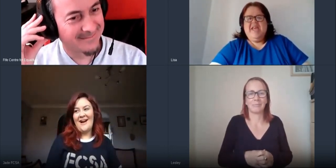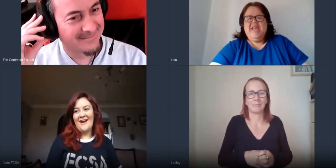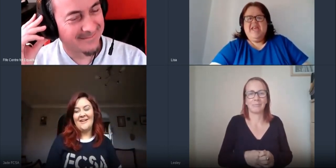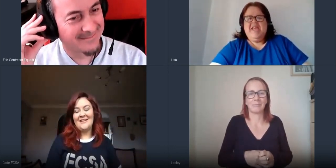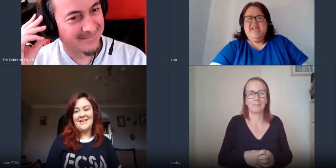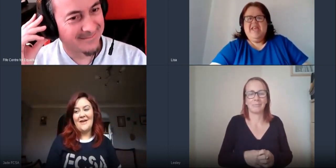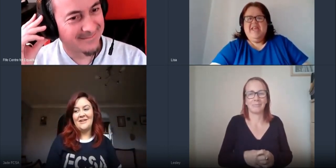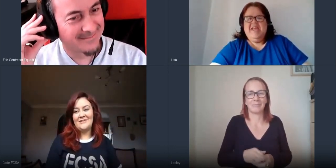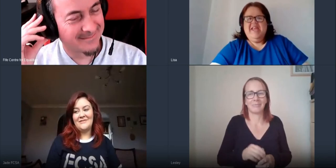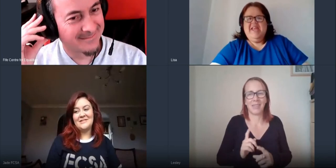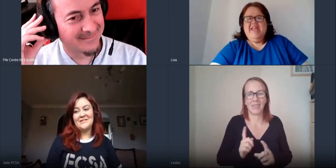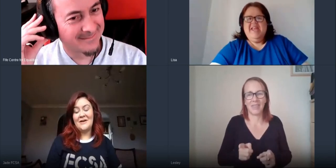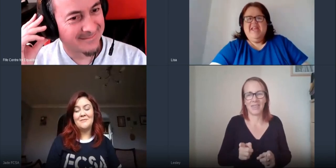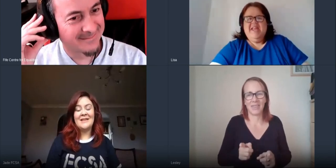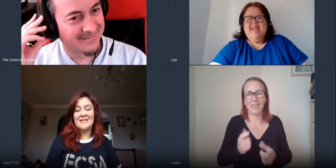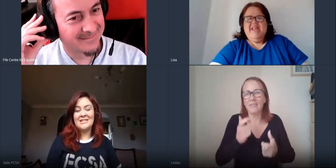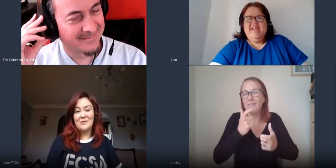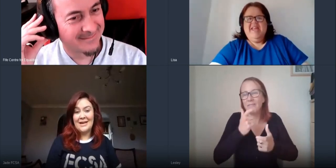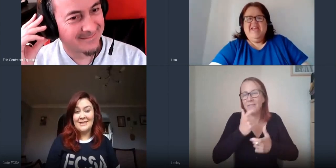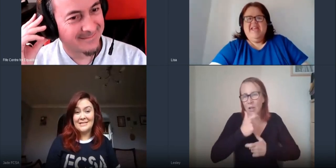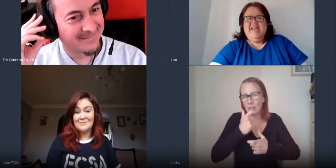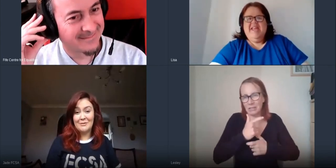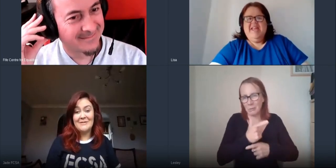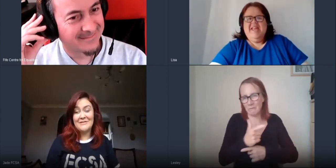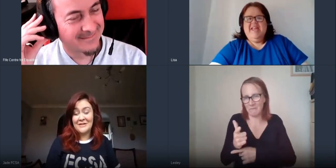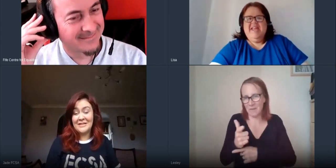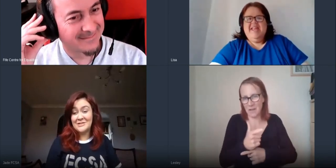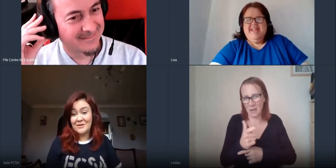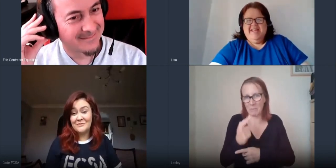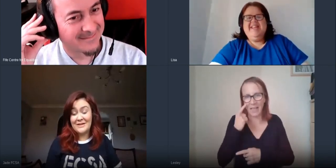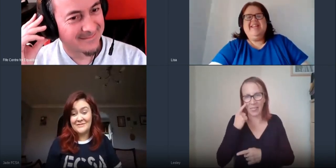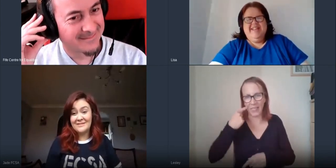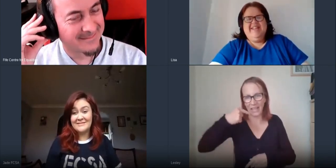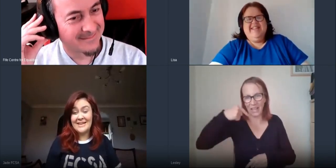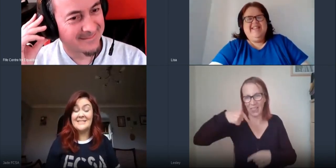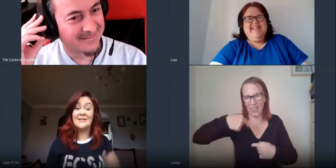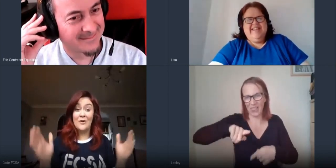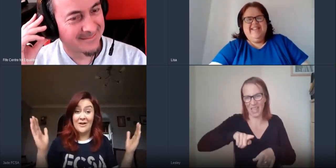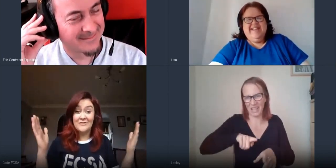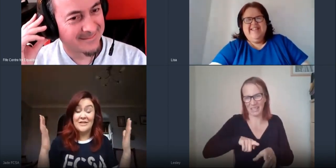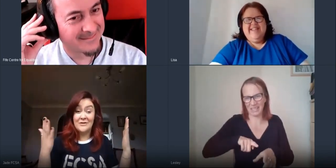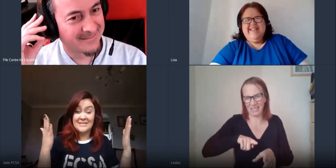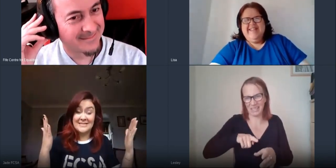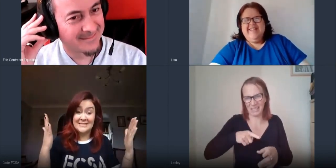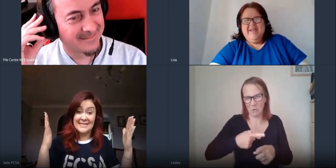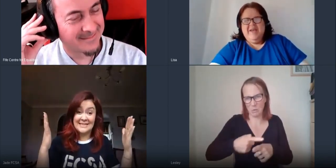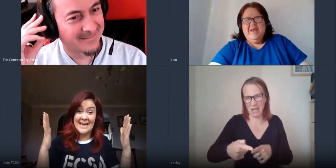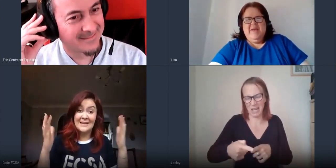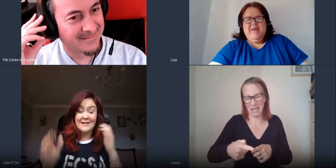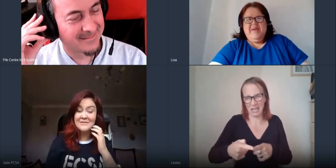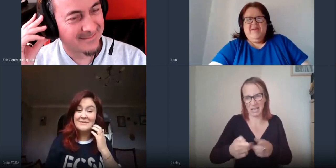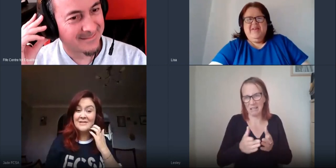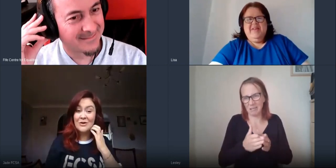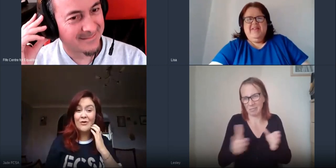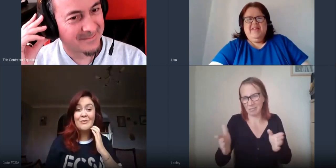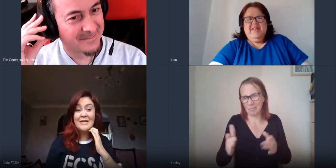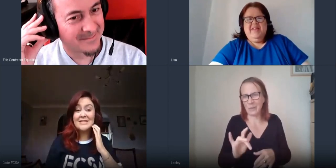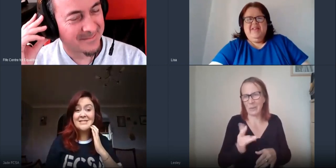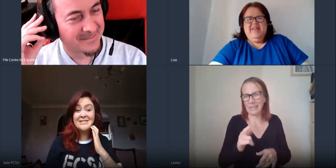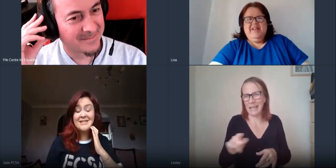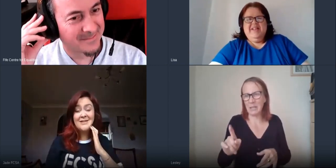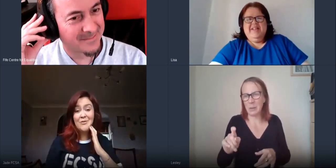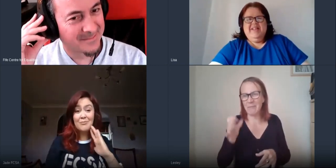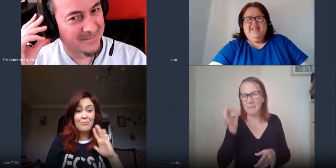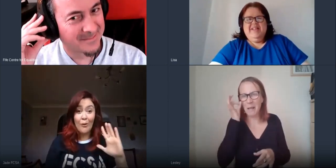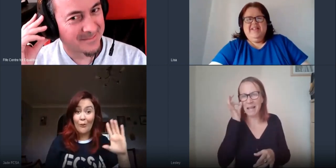are definitely fun to film and this one i think is probably the funniest one we've done it's a longer video it's like 10 11 minutes long but it's